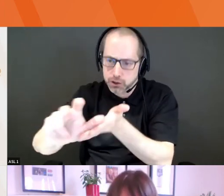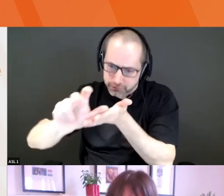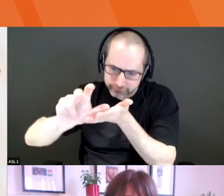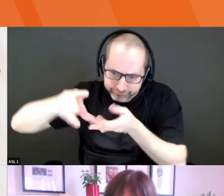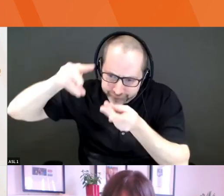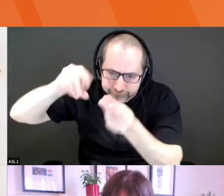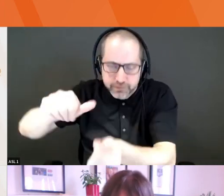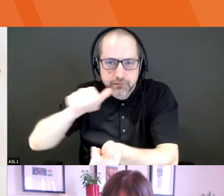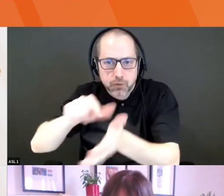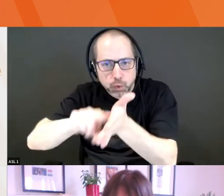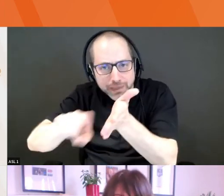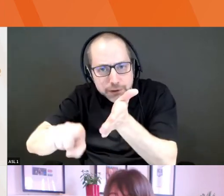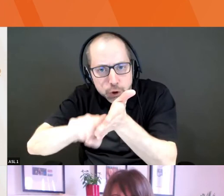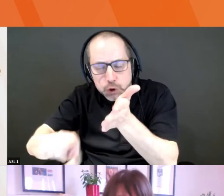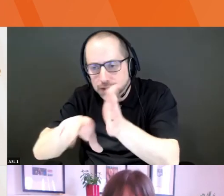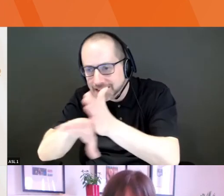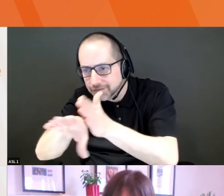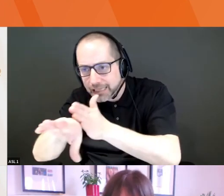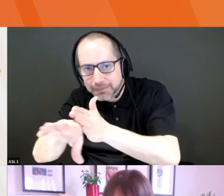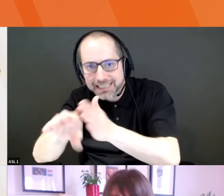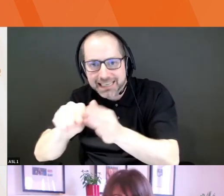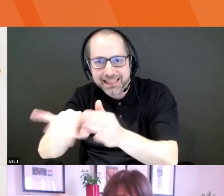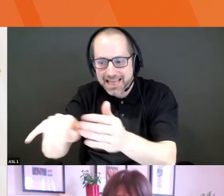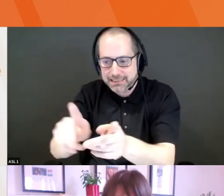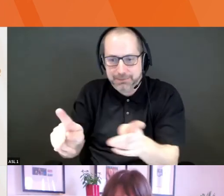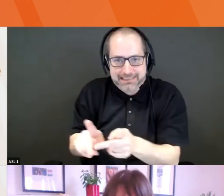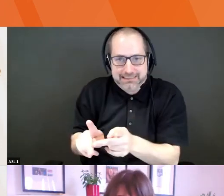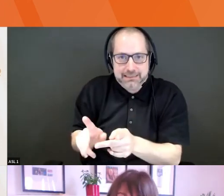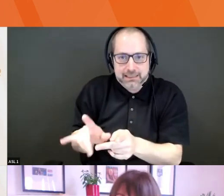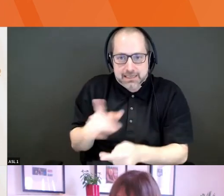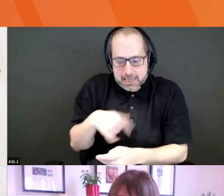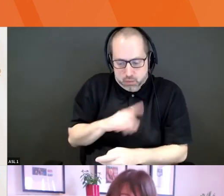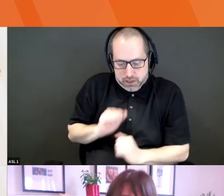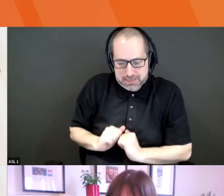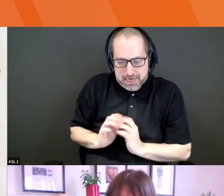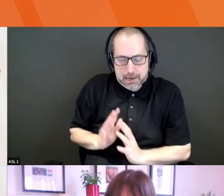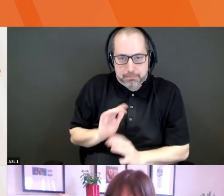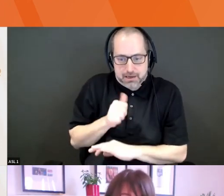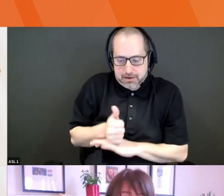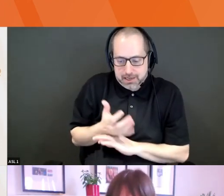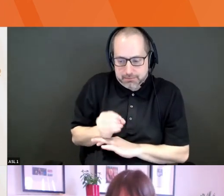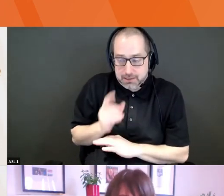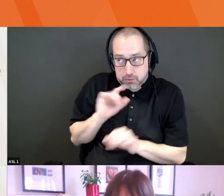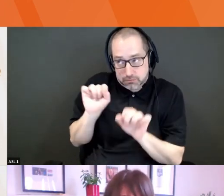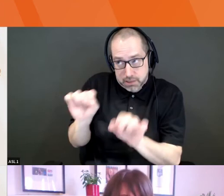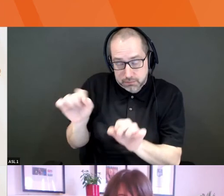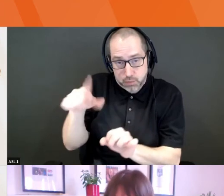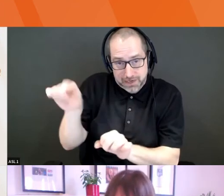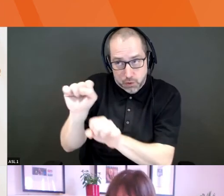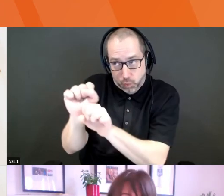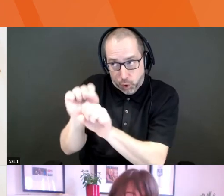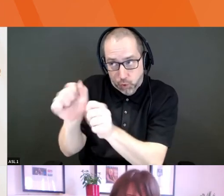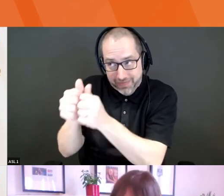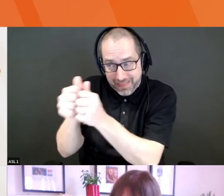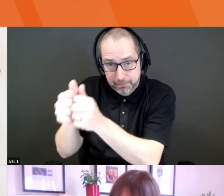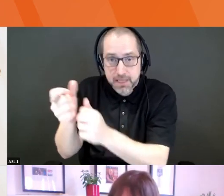have now patented and owned. So there's a potential for us to work with them or potential for acquisition. But right now we are